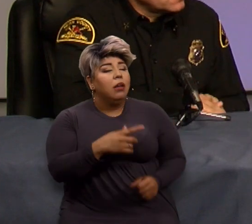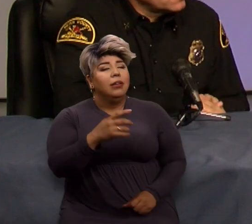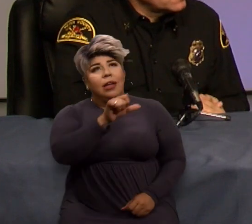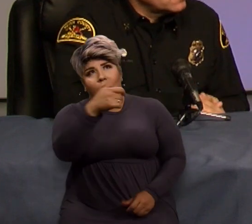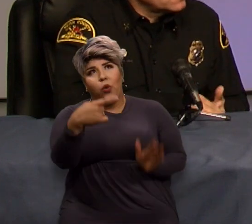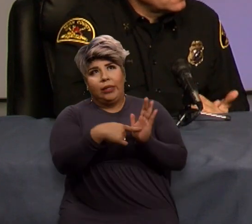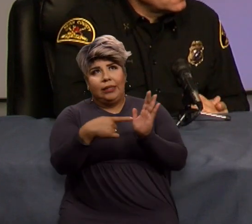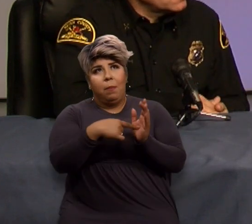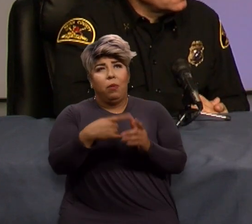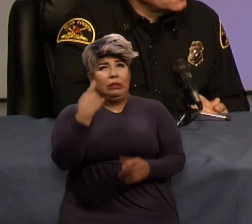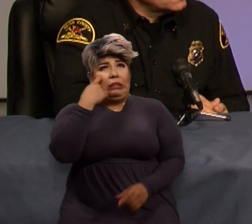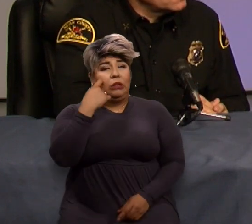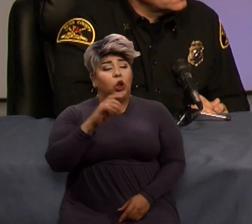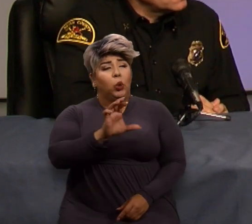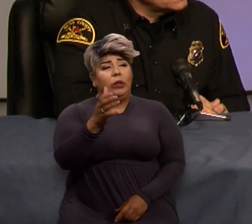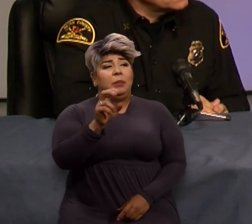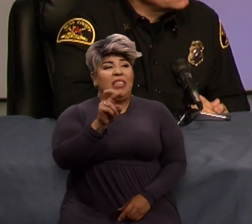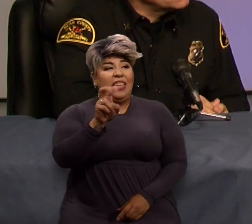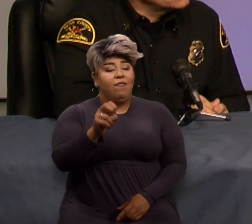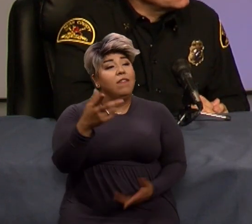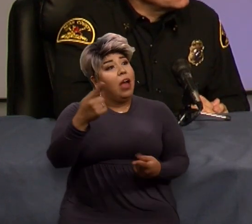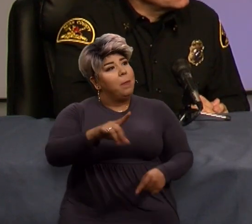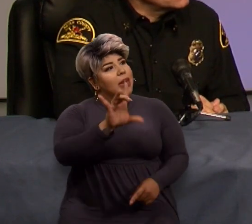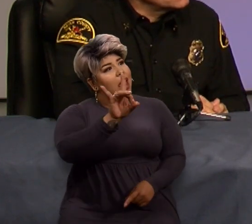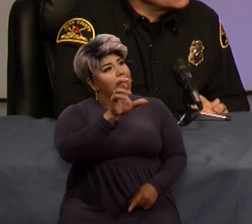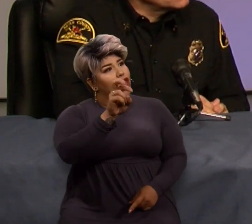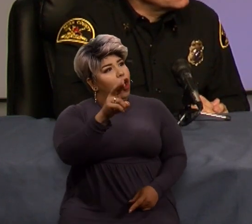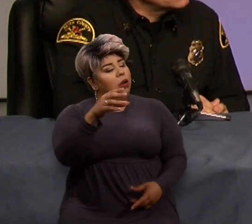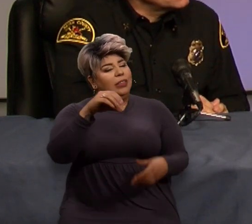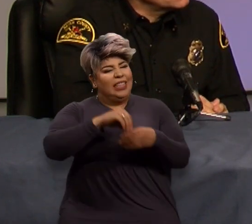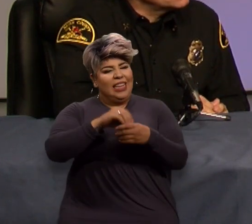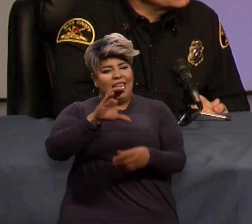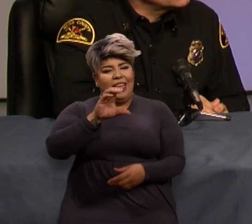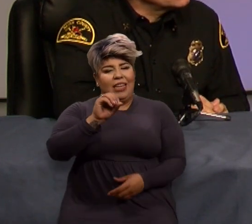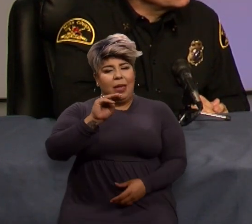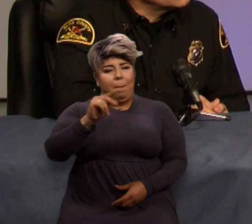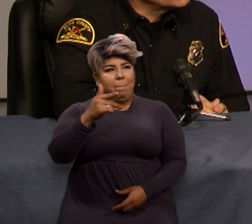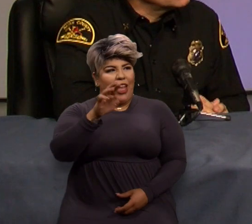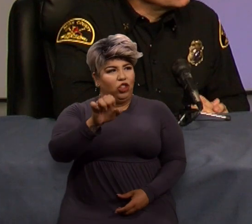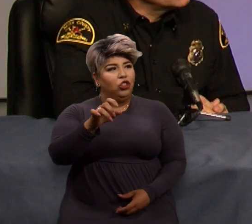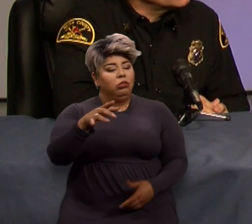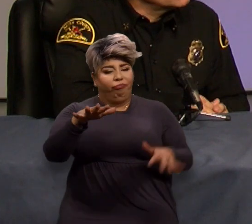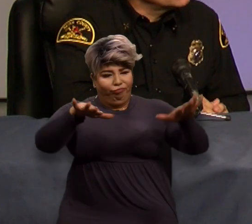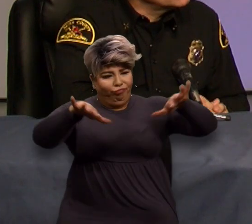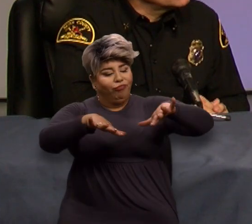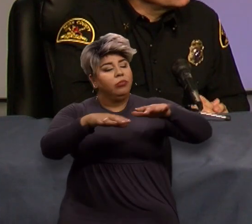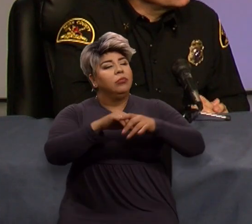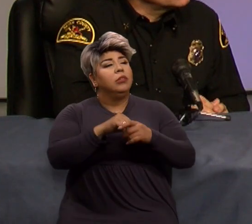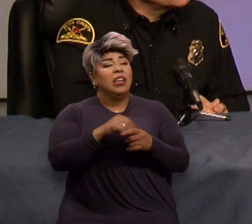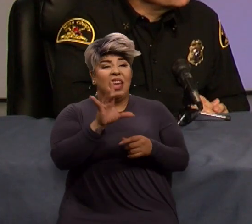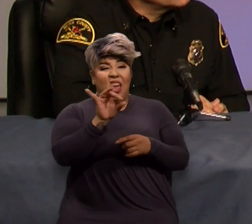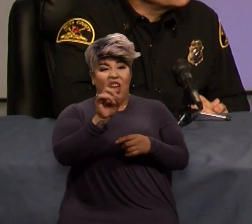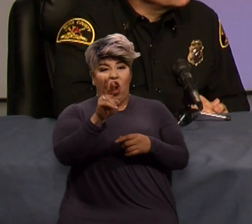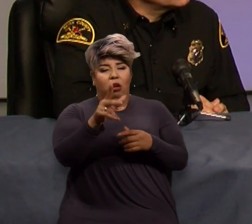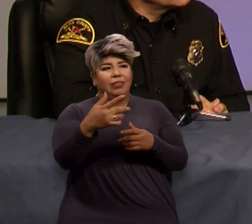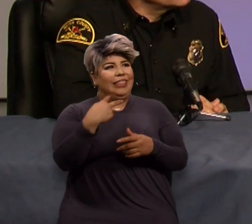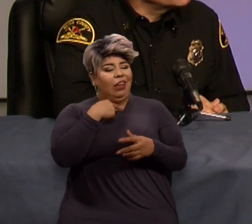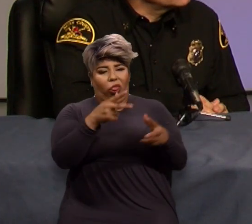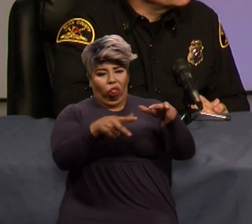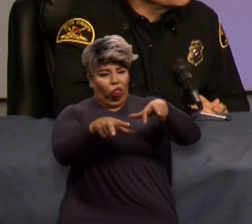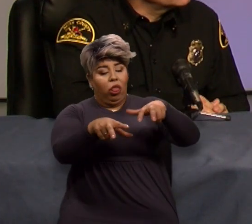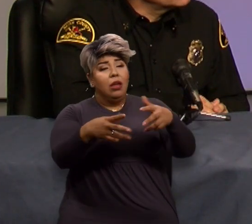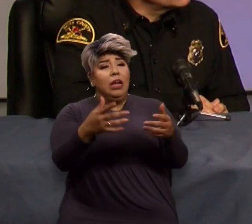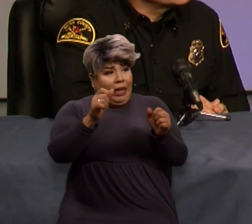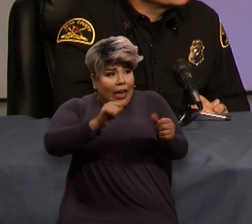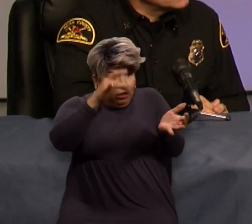a search and rescue on Chris and Steve, we had eight cars get stuck in the Comanche Point area, which is in Stallion Springs. And they could dial 9-1-1, but